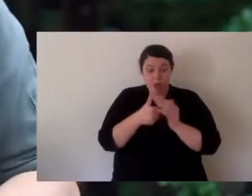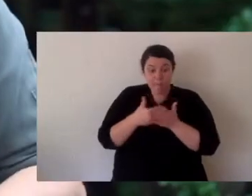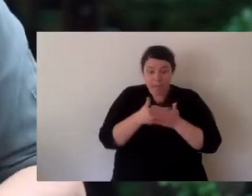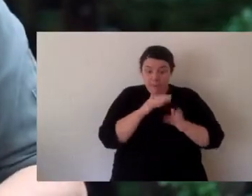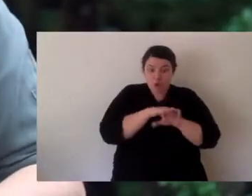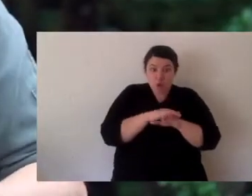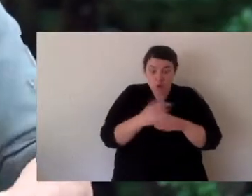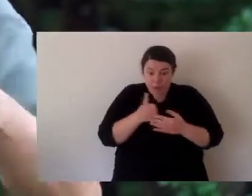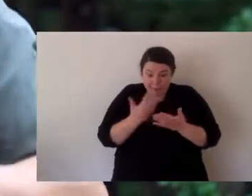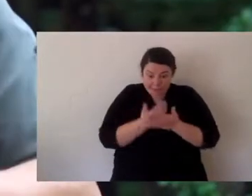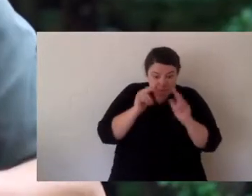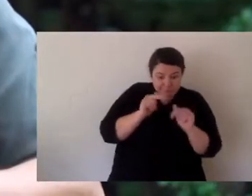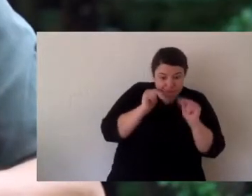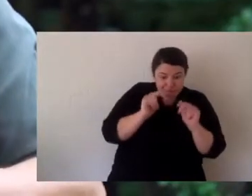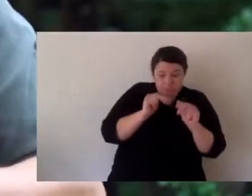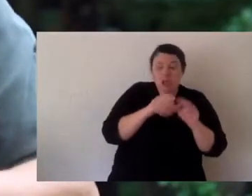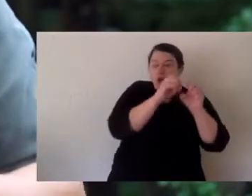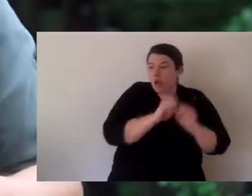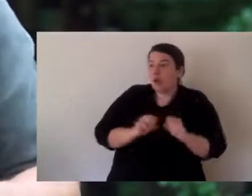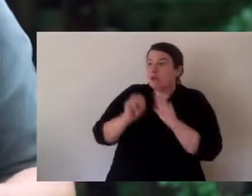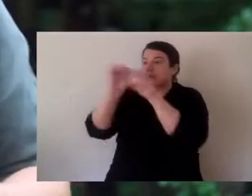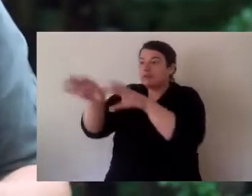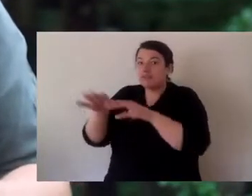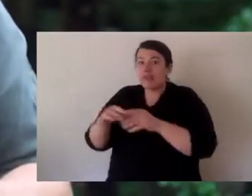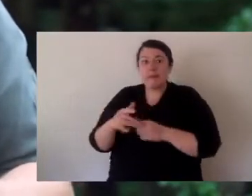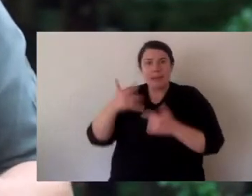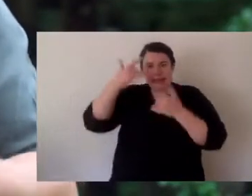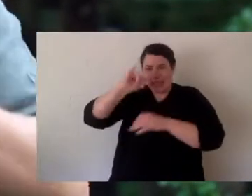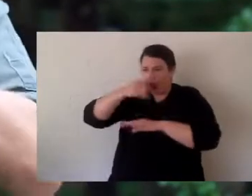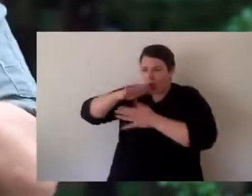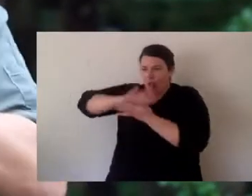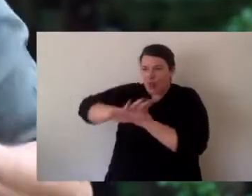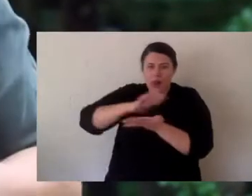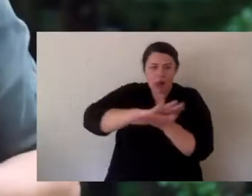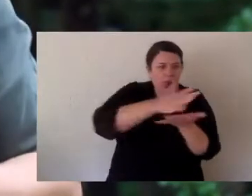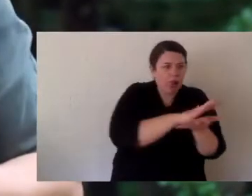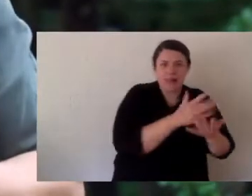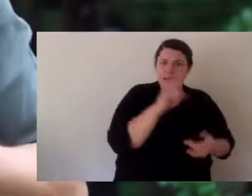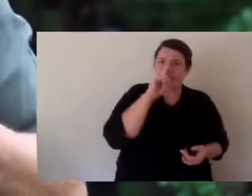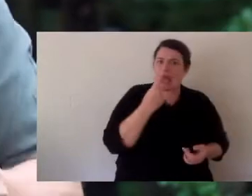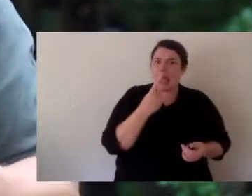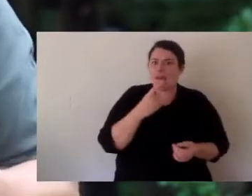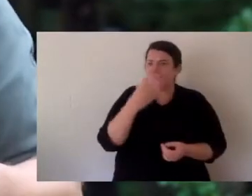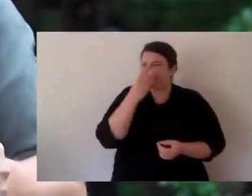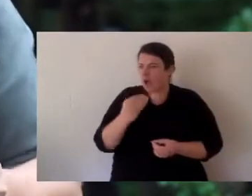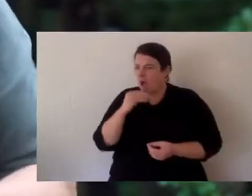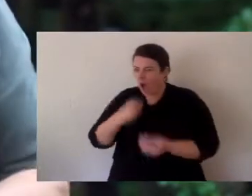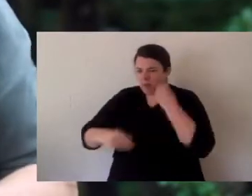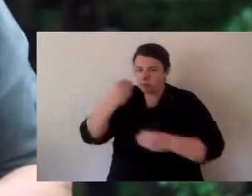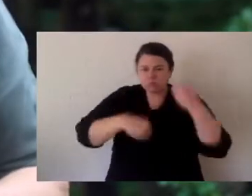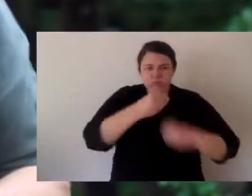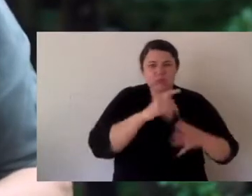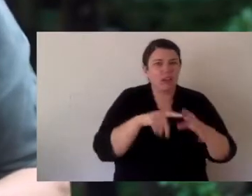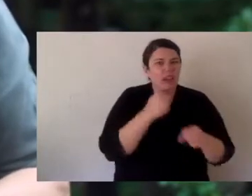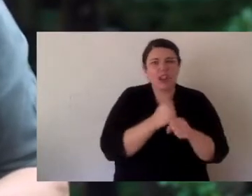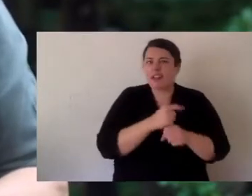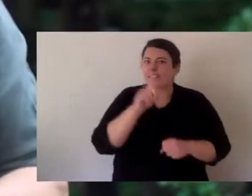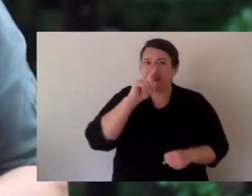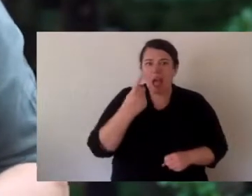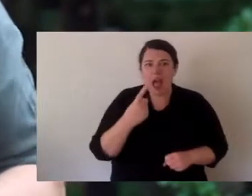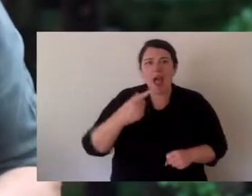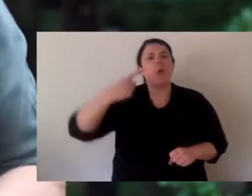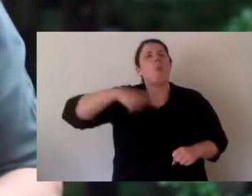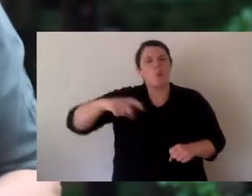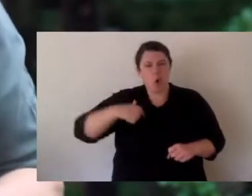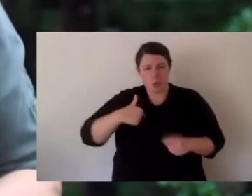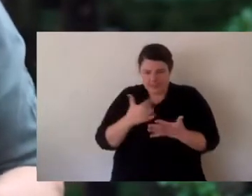if we can breed them and hatch the eggs and save those little ones, tiny little turtles, you think the cow can't trample the eggs